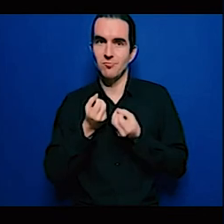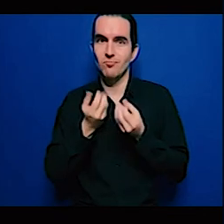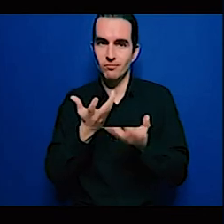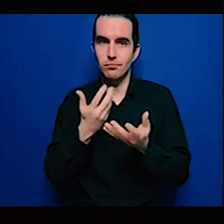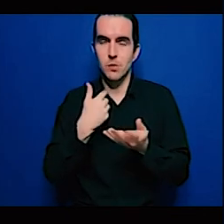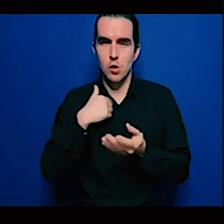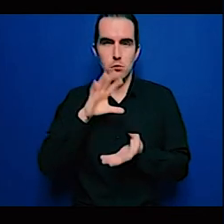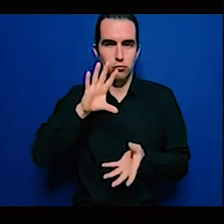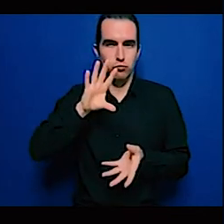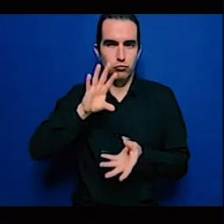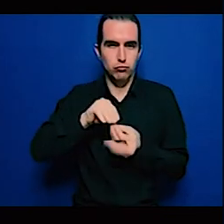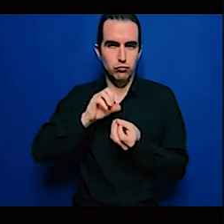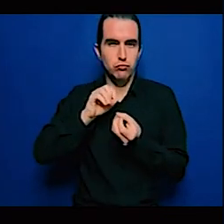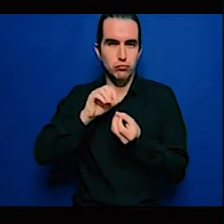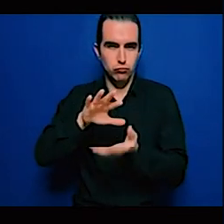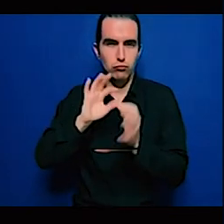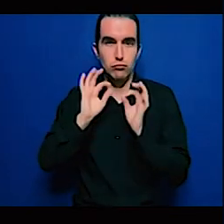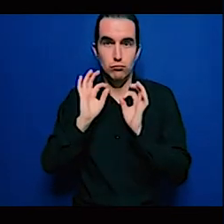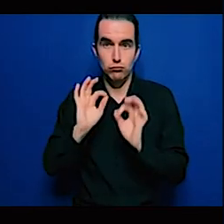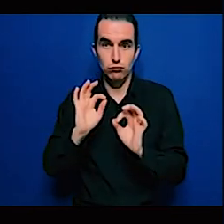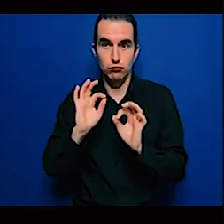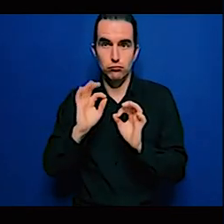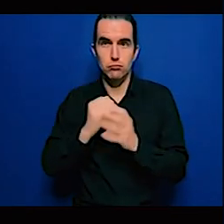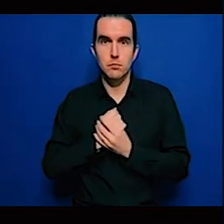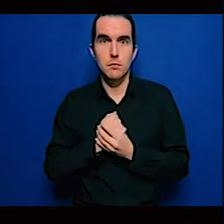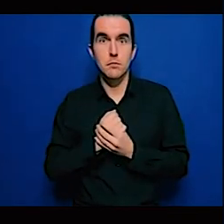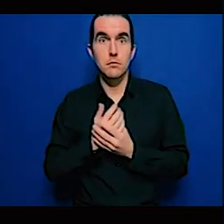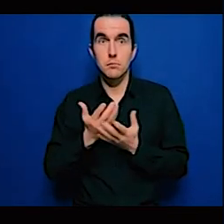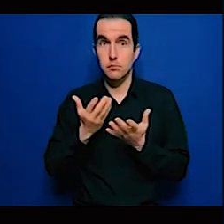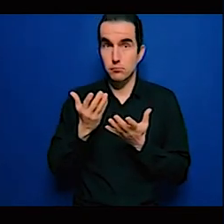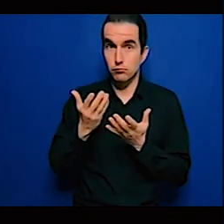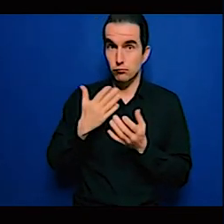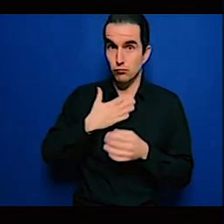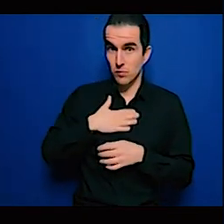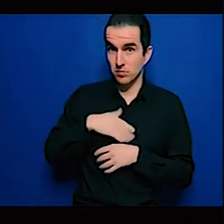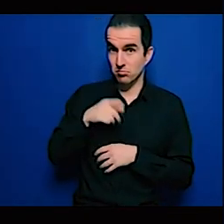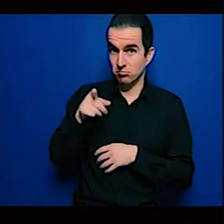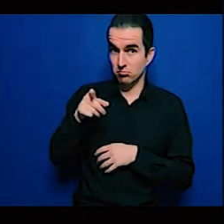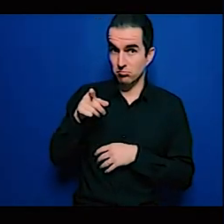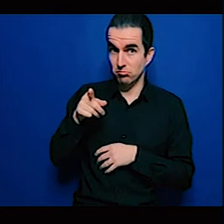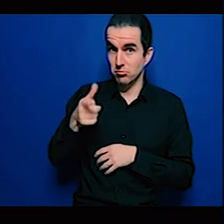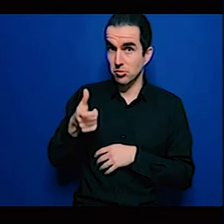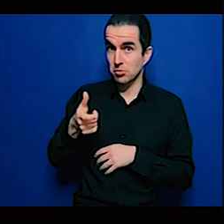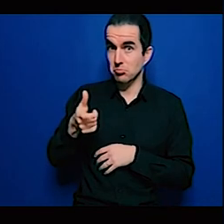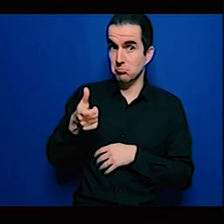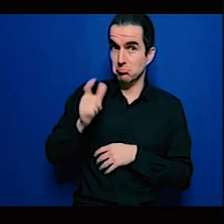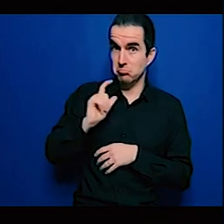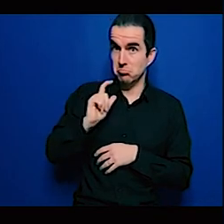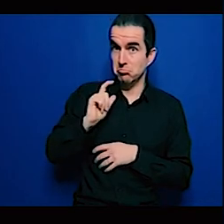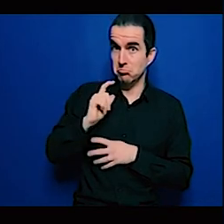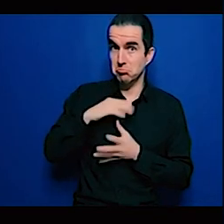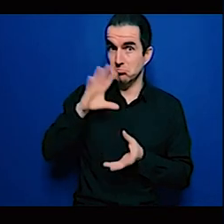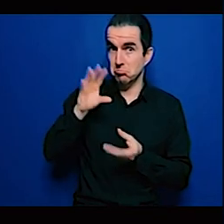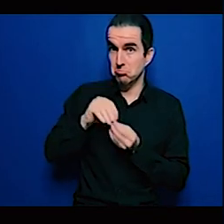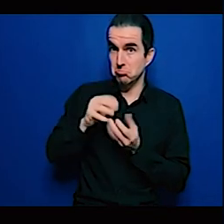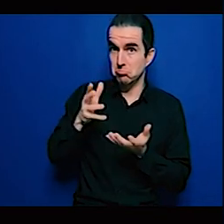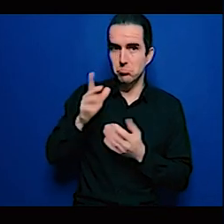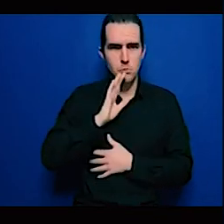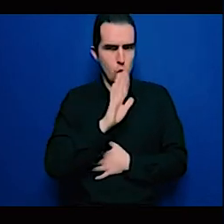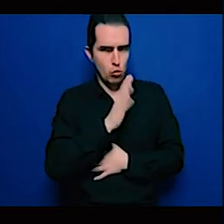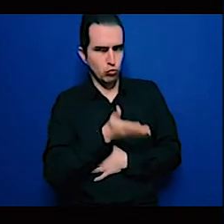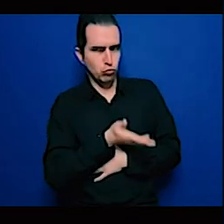okay so I'm going to I'm going to I'm going to put this up just a second